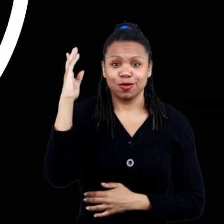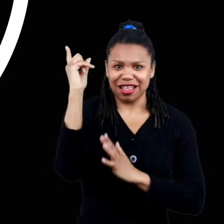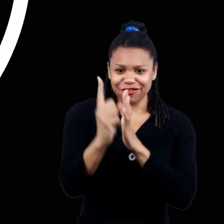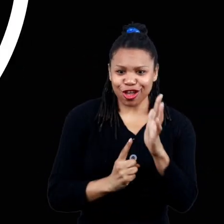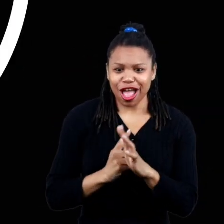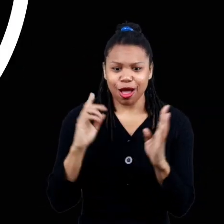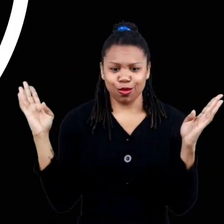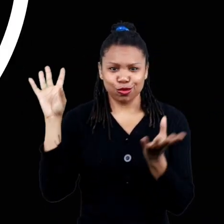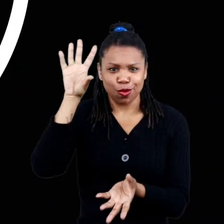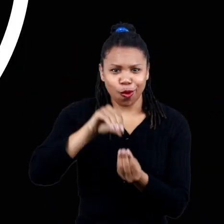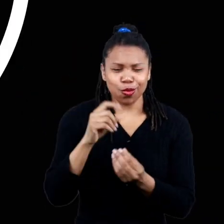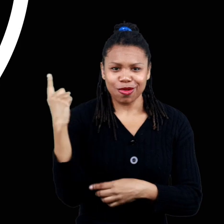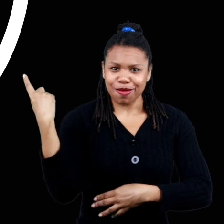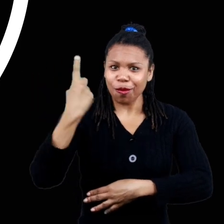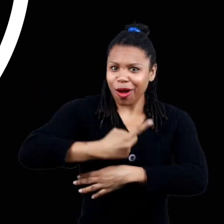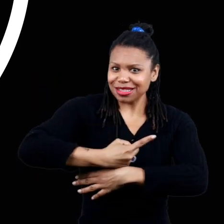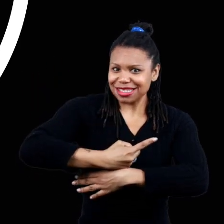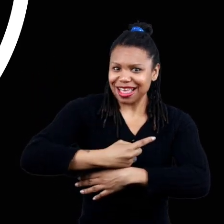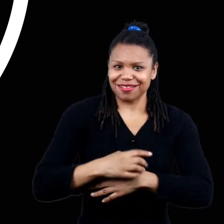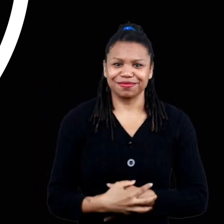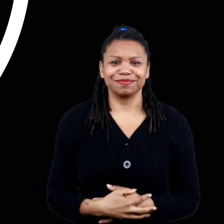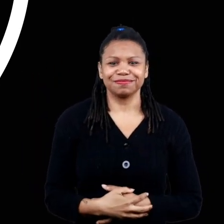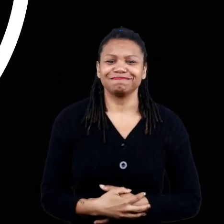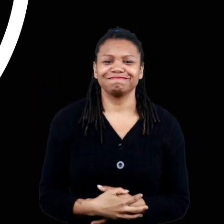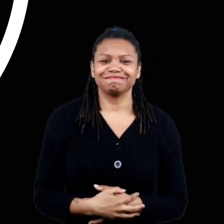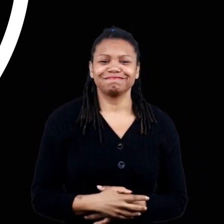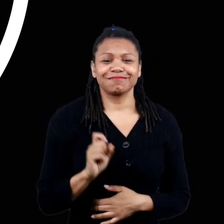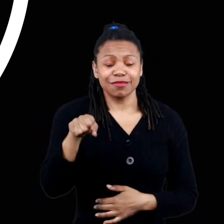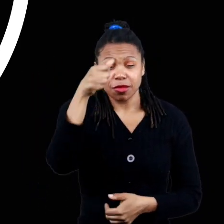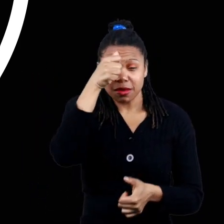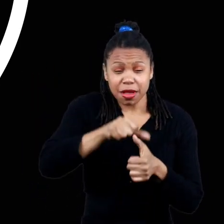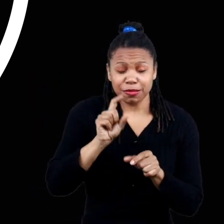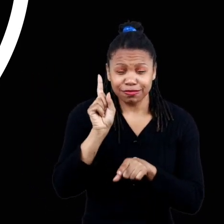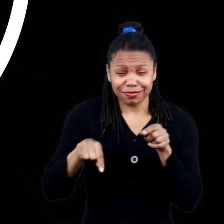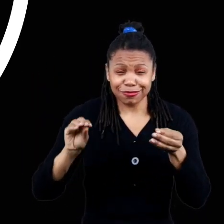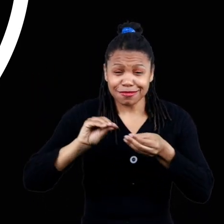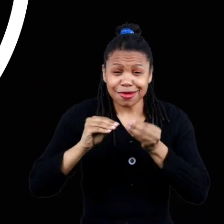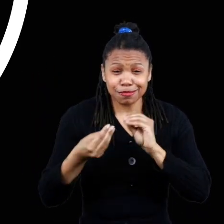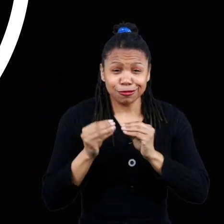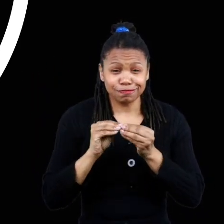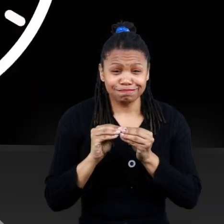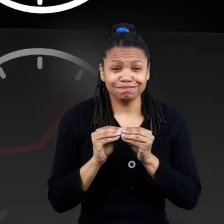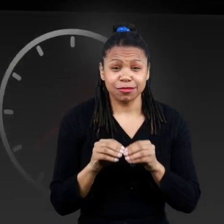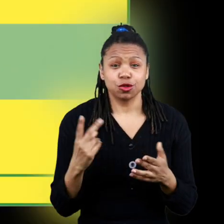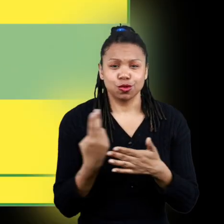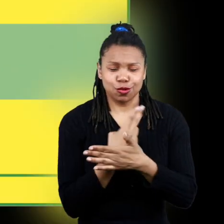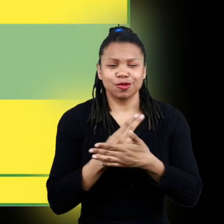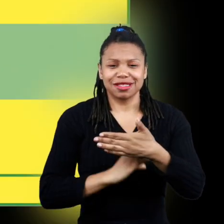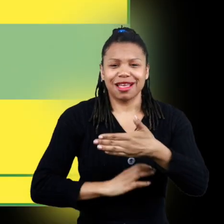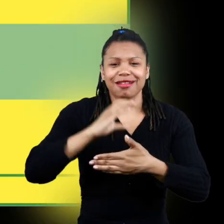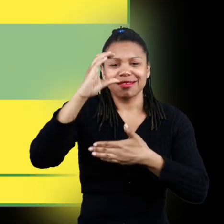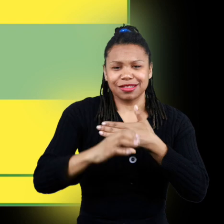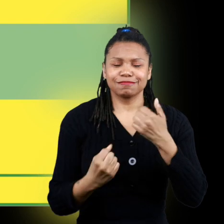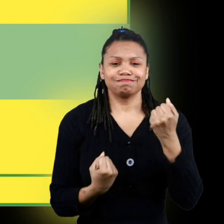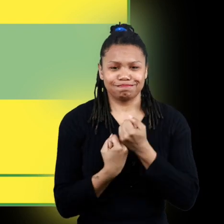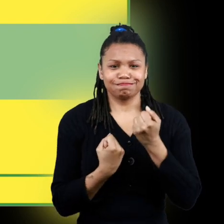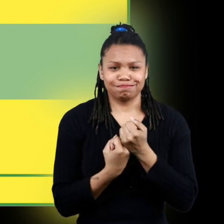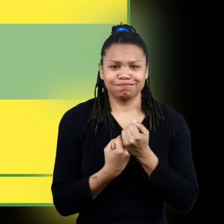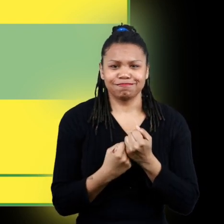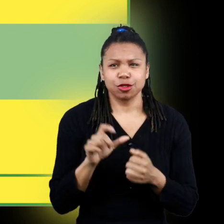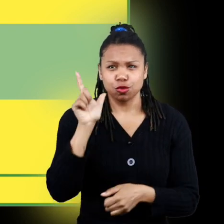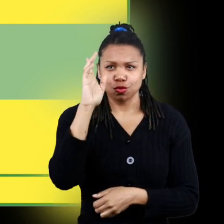there are 24 hours in a single day to help you remember the different numbers use the calendar helper